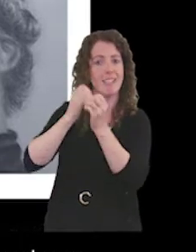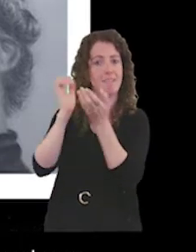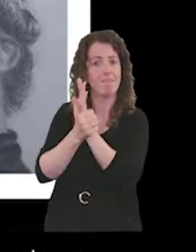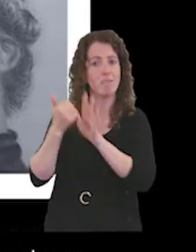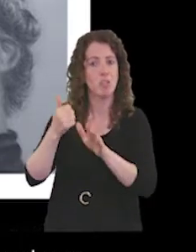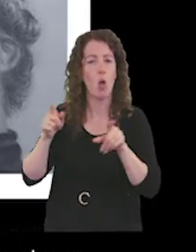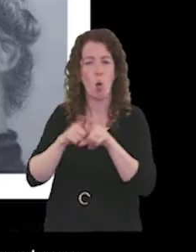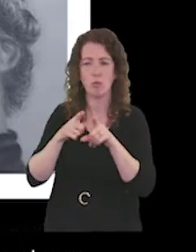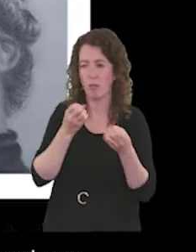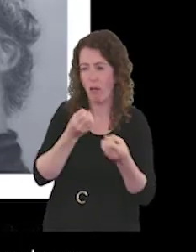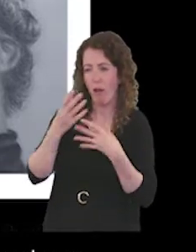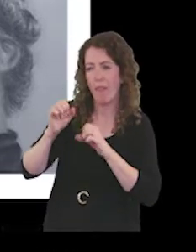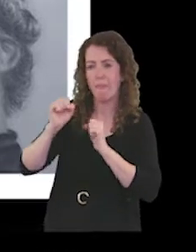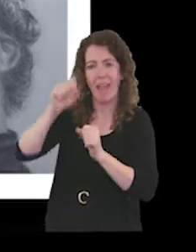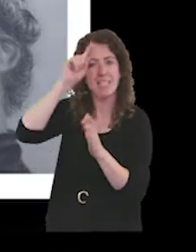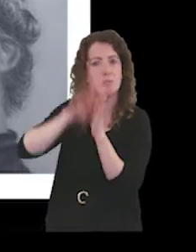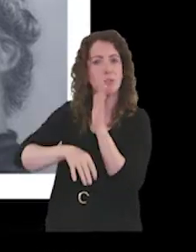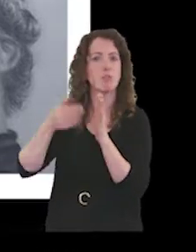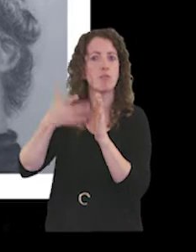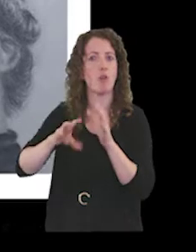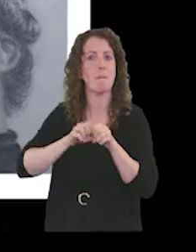their personal experiences of the pandemic.